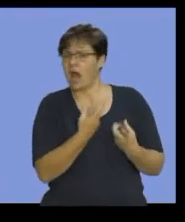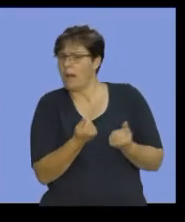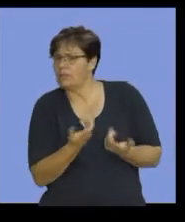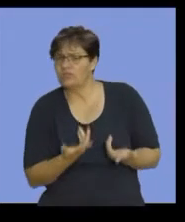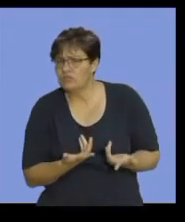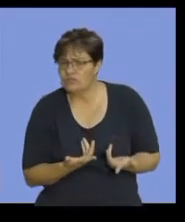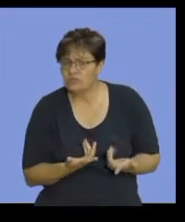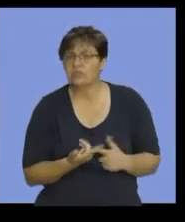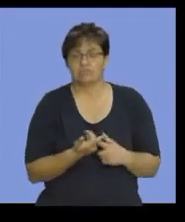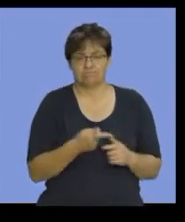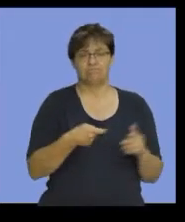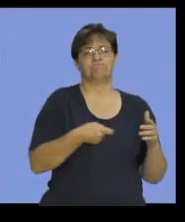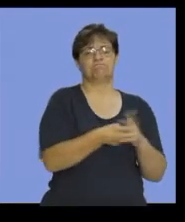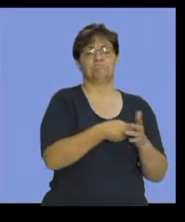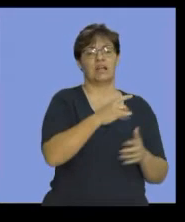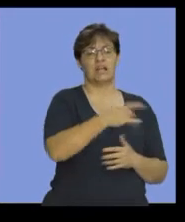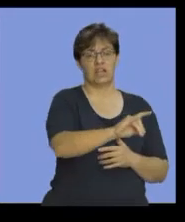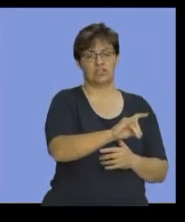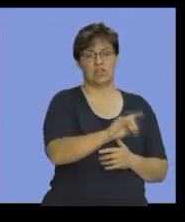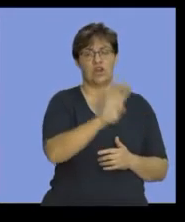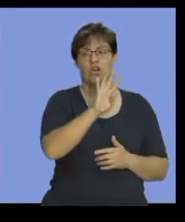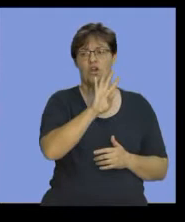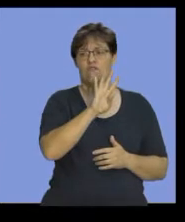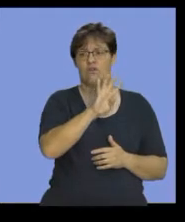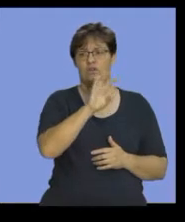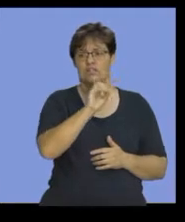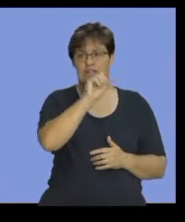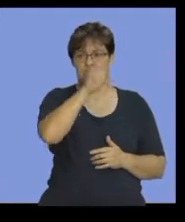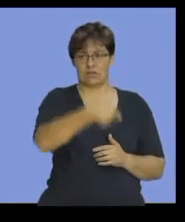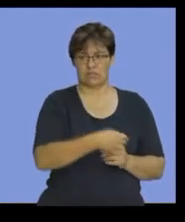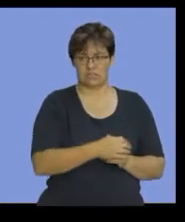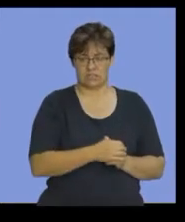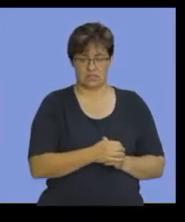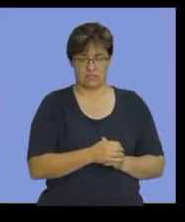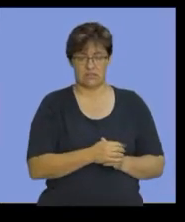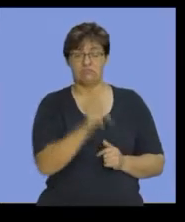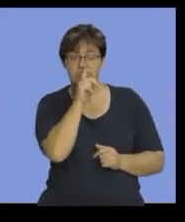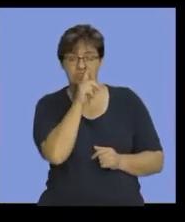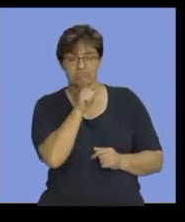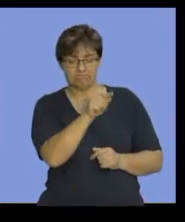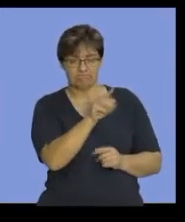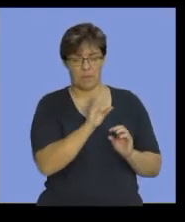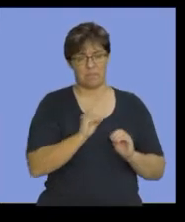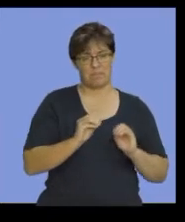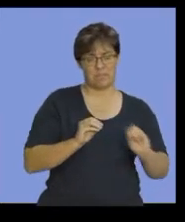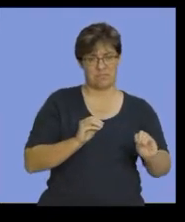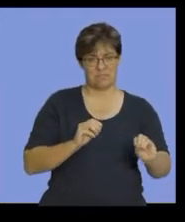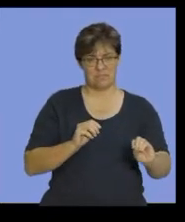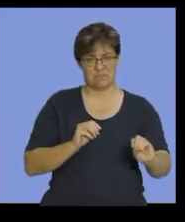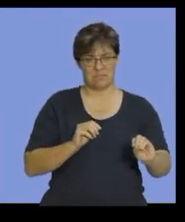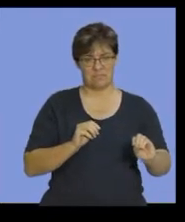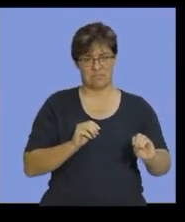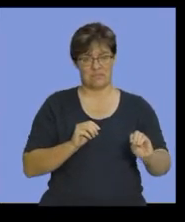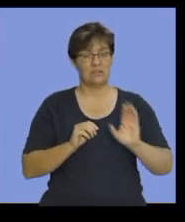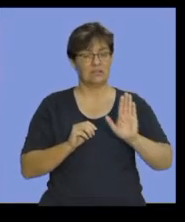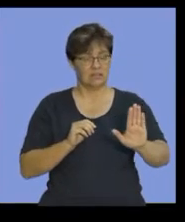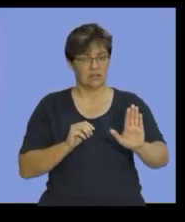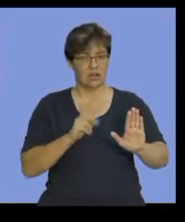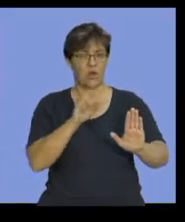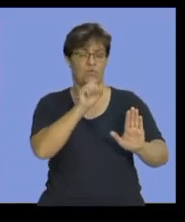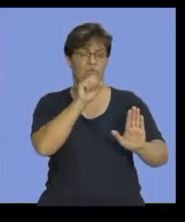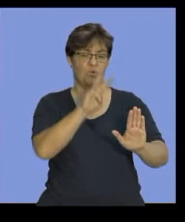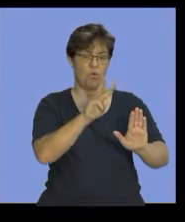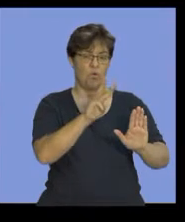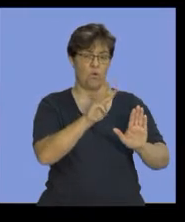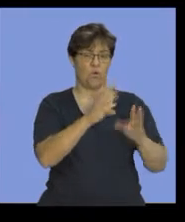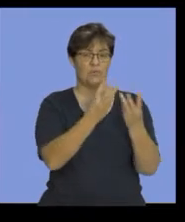buy? We purchased for cash, 40,000. Clearly you can see, there's my entry, a debit to raw material